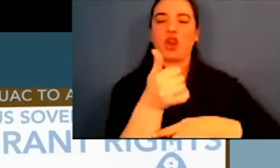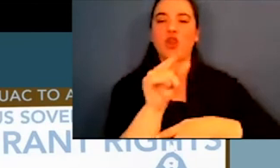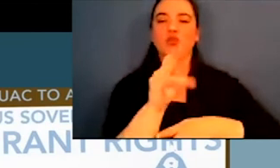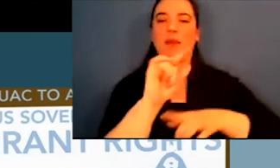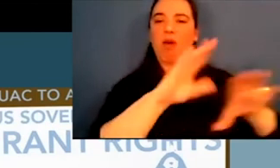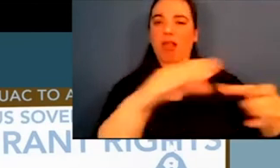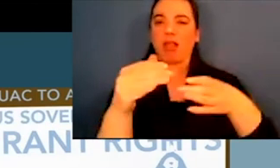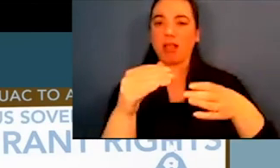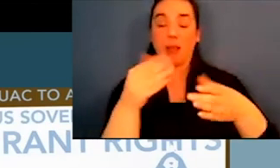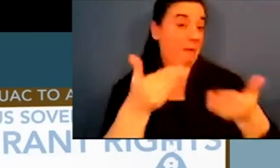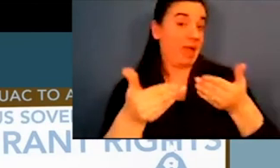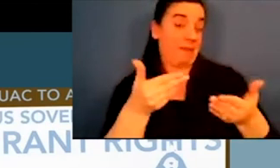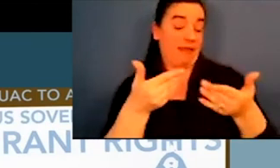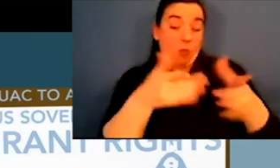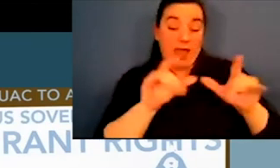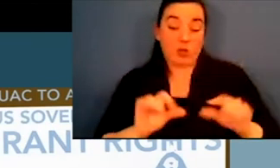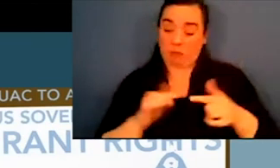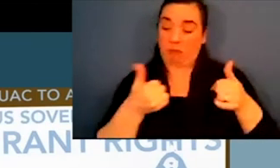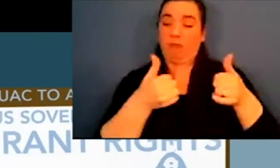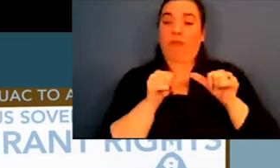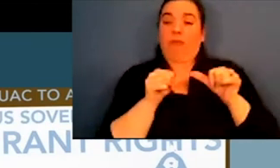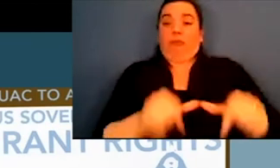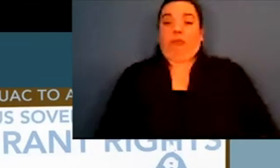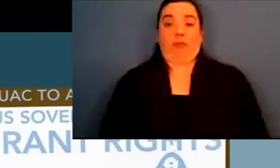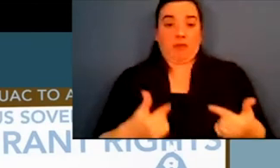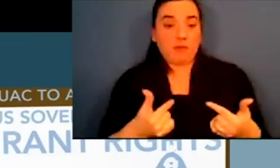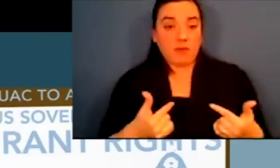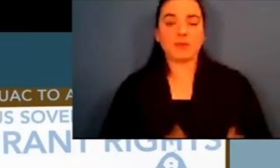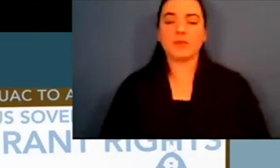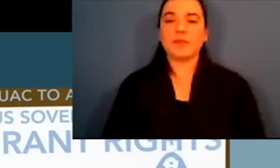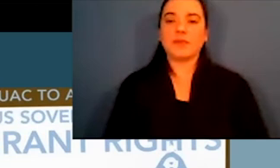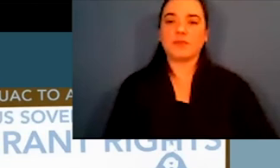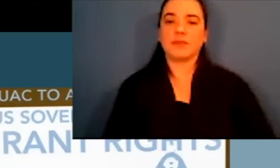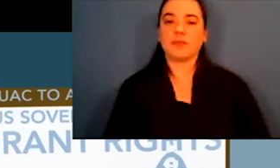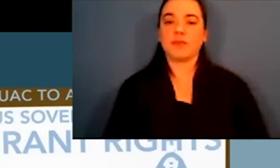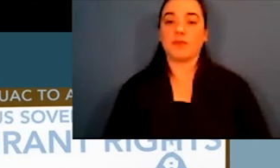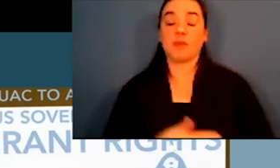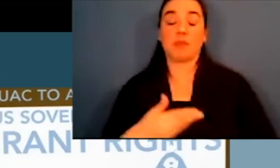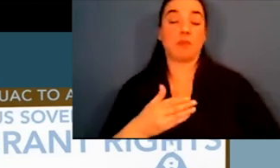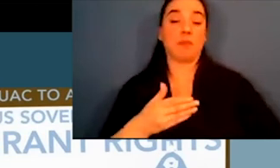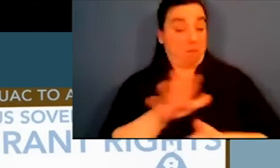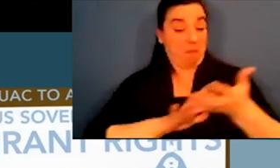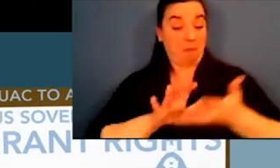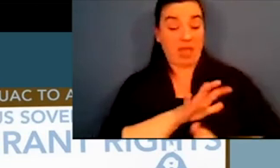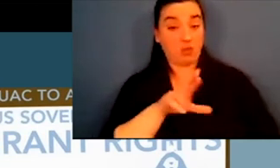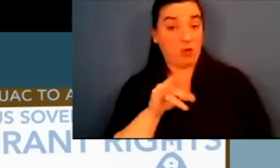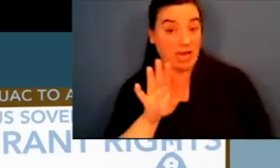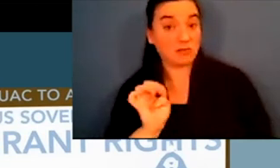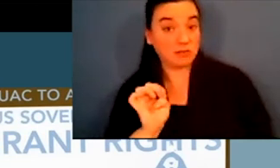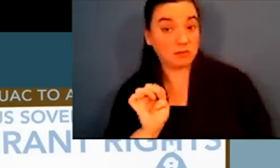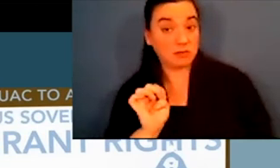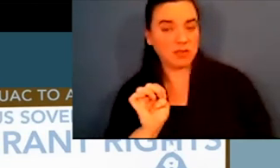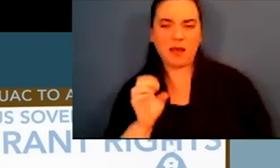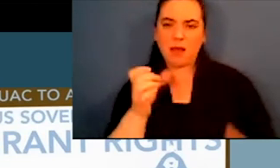because we blended with other tribal nations, perhaps as a survival strategy. It's because